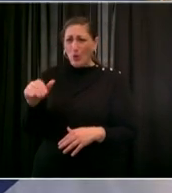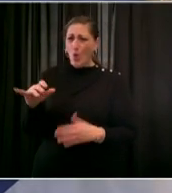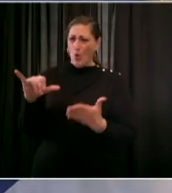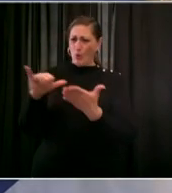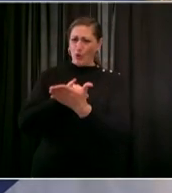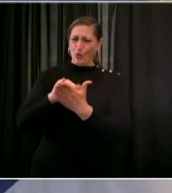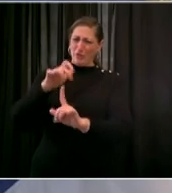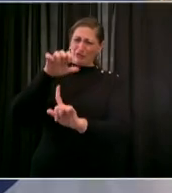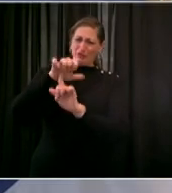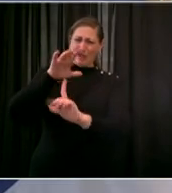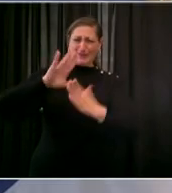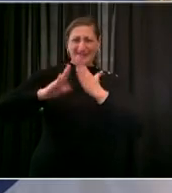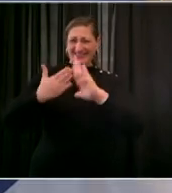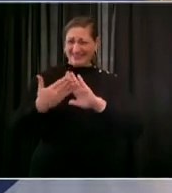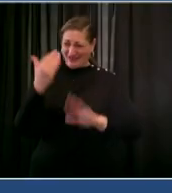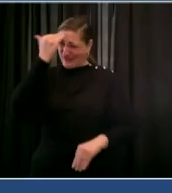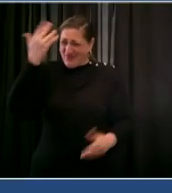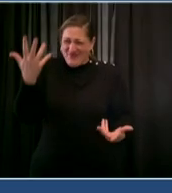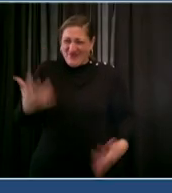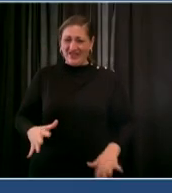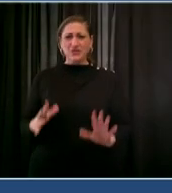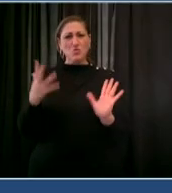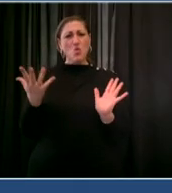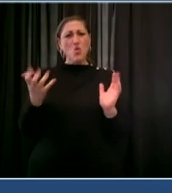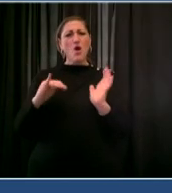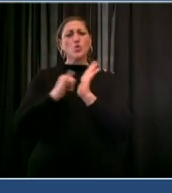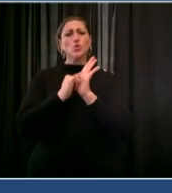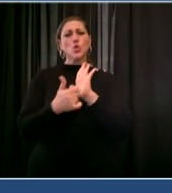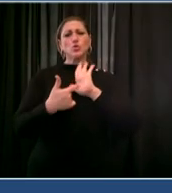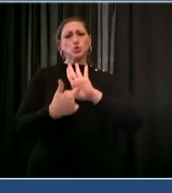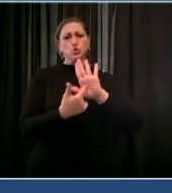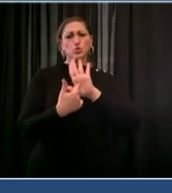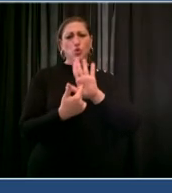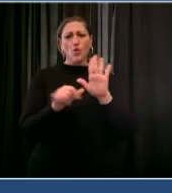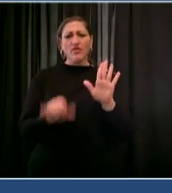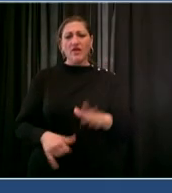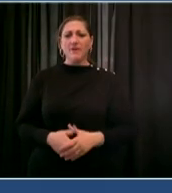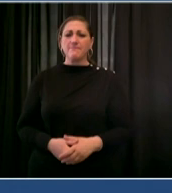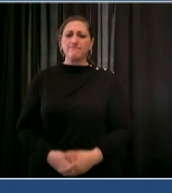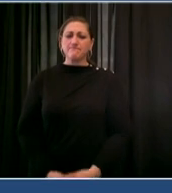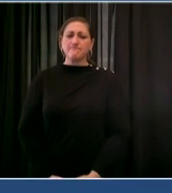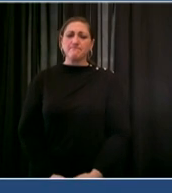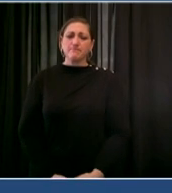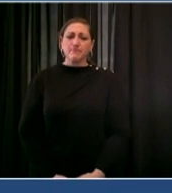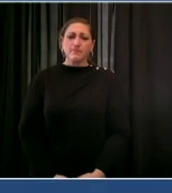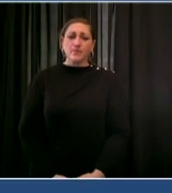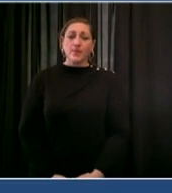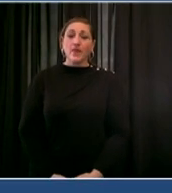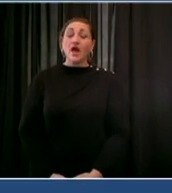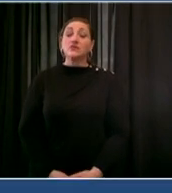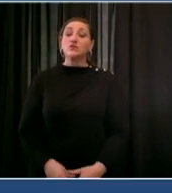that is why we are urging our partners in albany to act on the legislative agenda that i first announced in